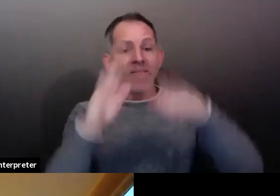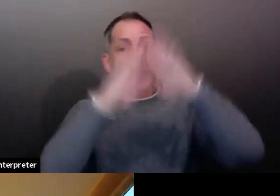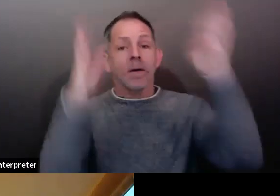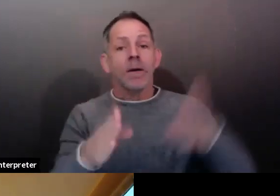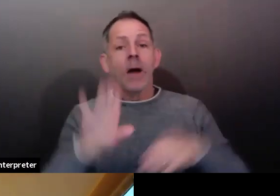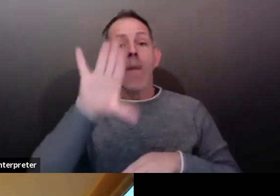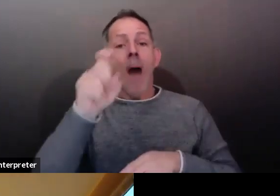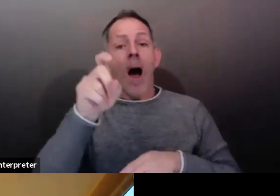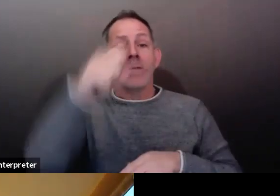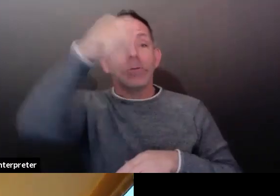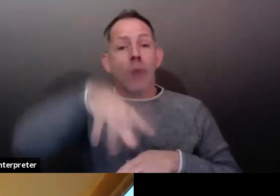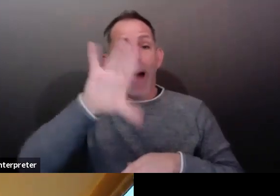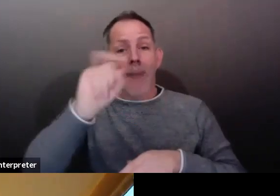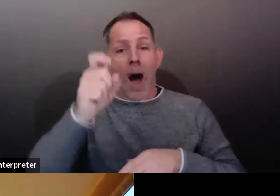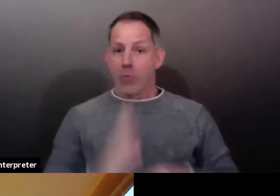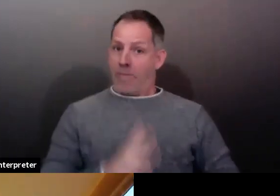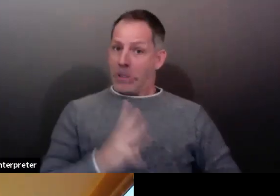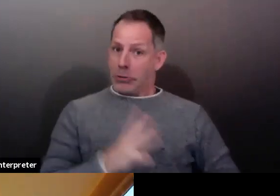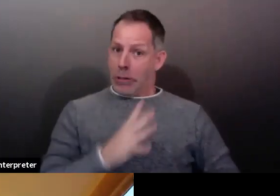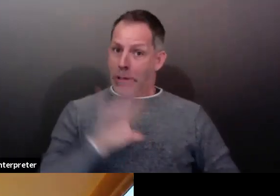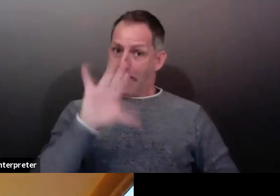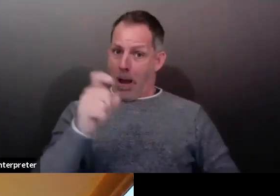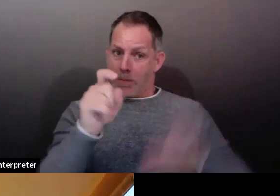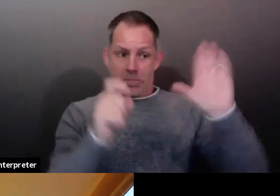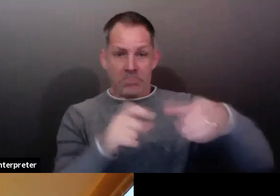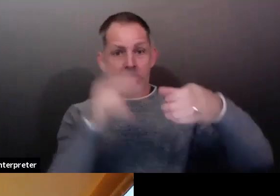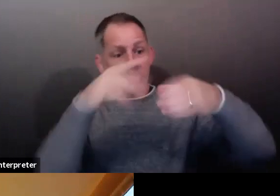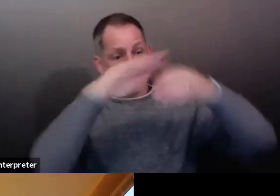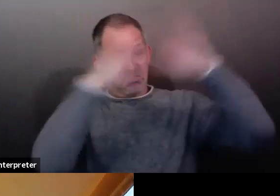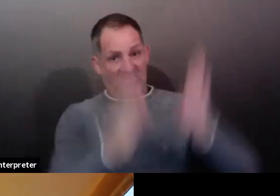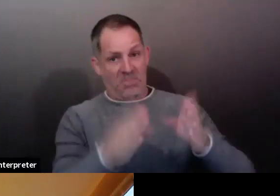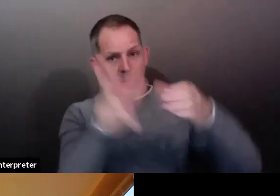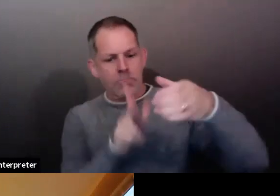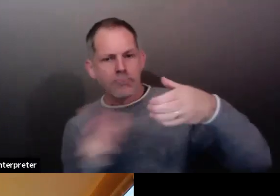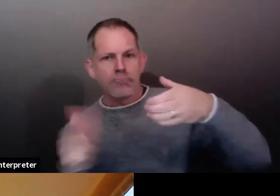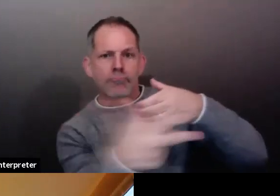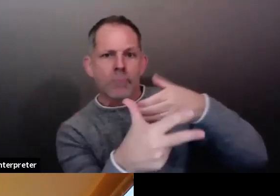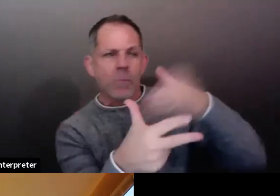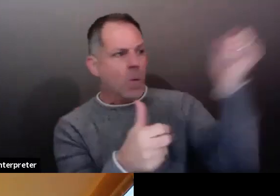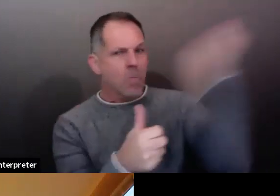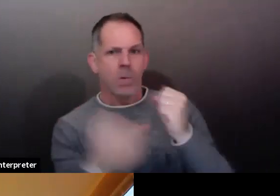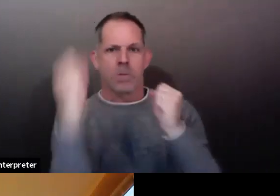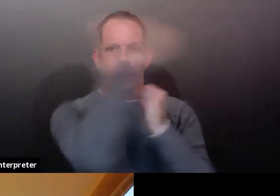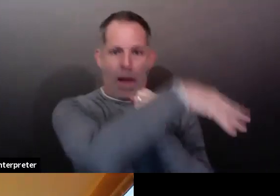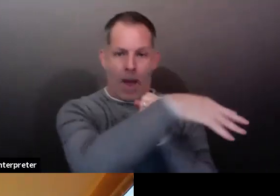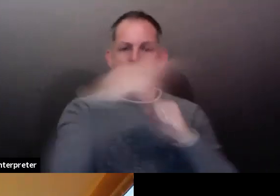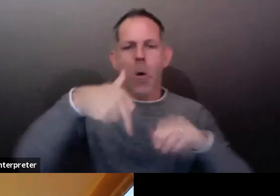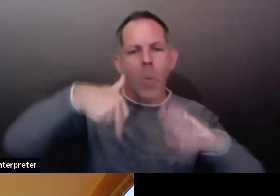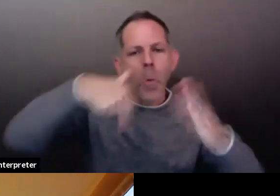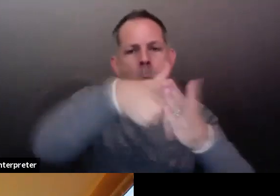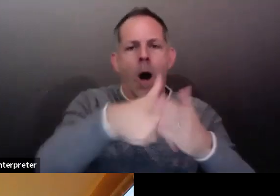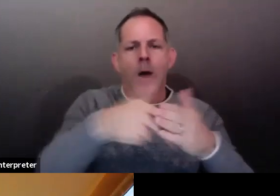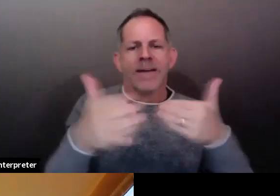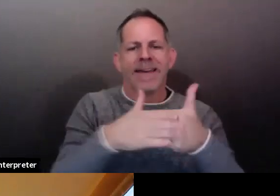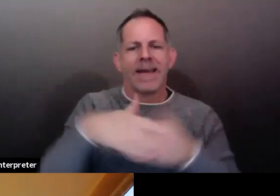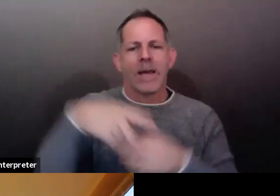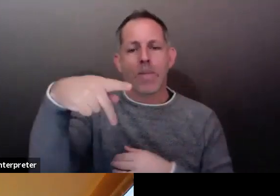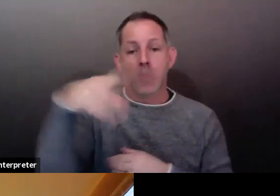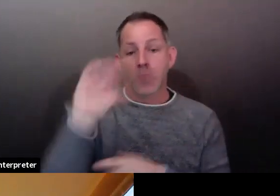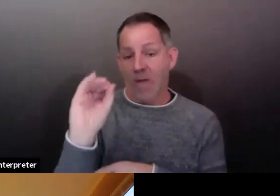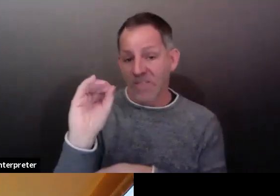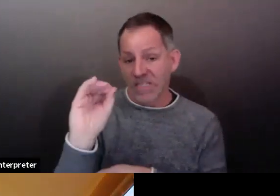your ballot to a Dropbox, you don't have to mail it. There's also an accessible voting site at the auditor's office and